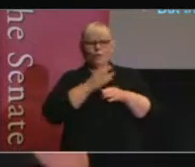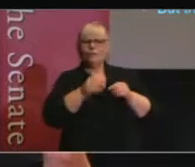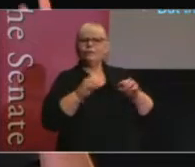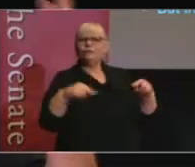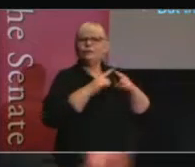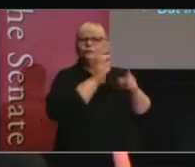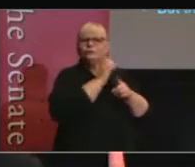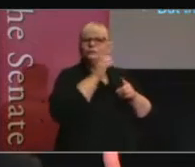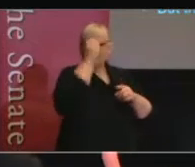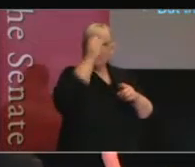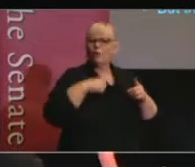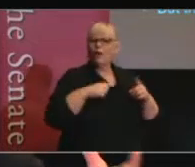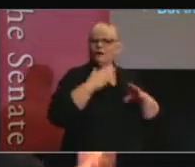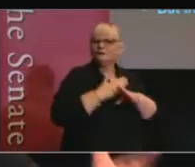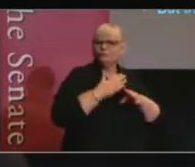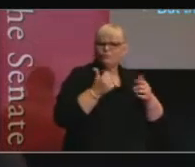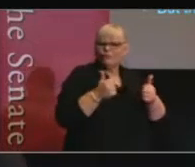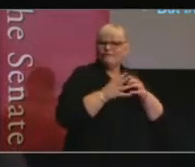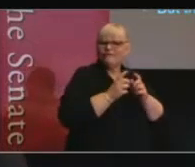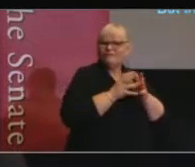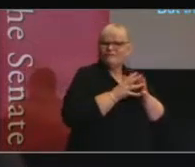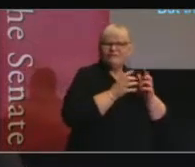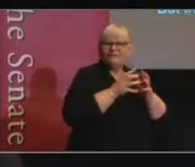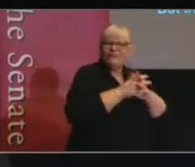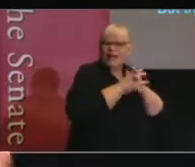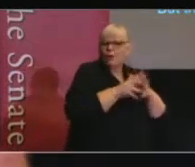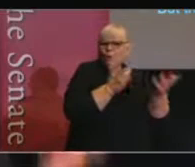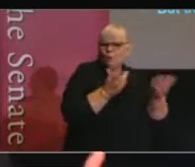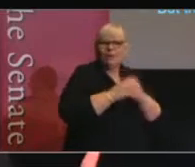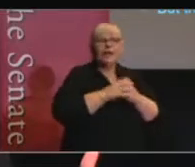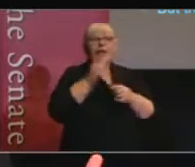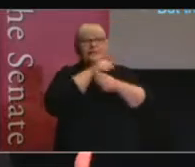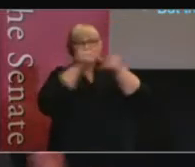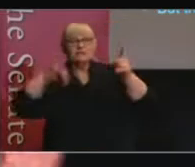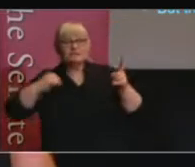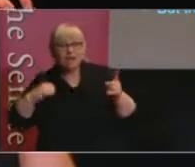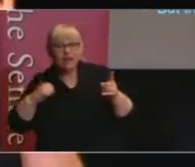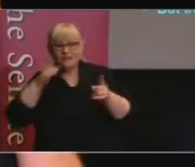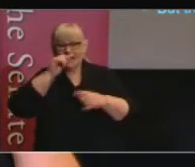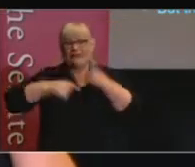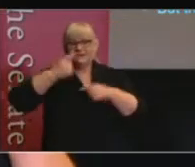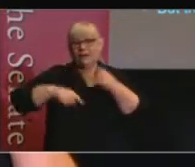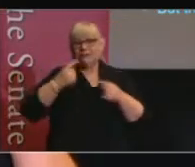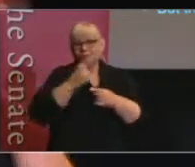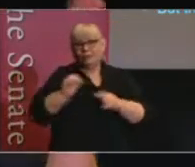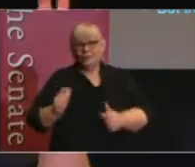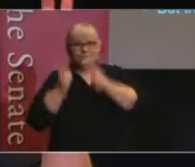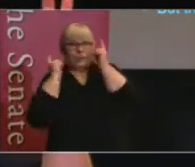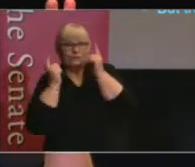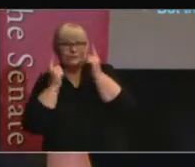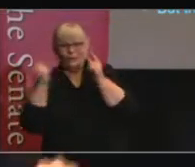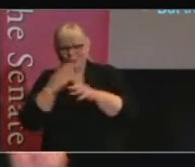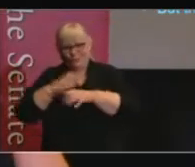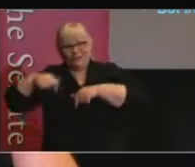help you that are working as public servants or parliamentary staff, explain to your bosses why this should be part of your job